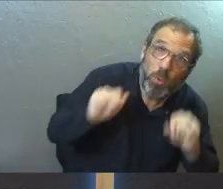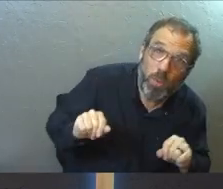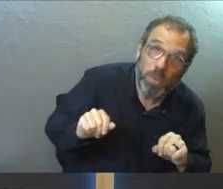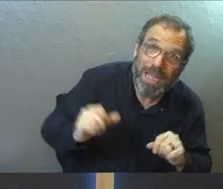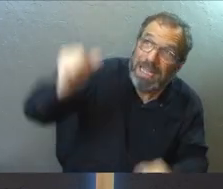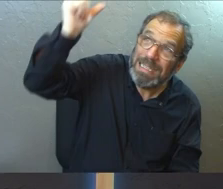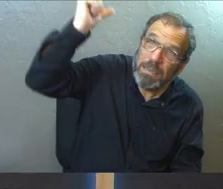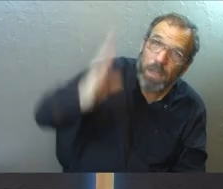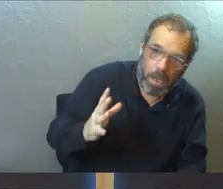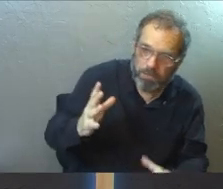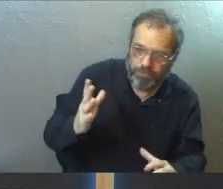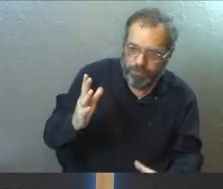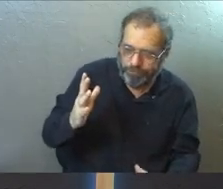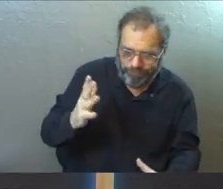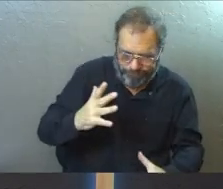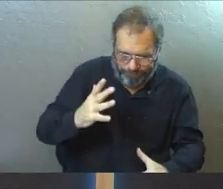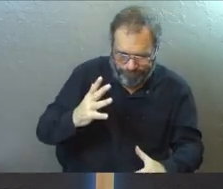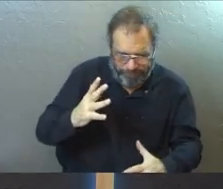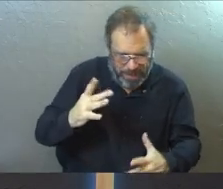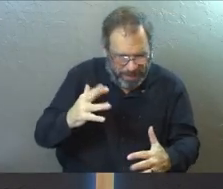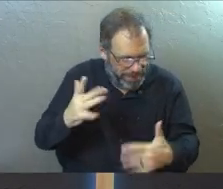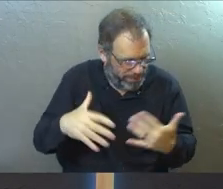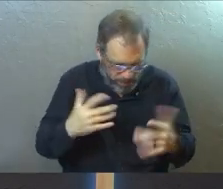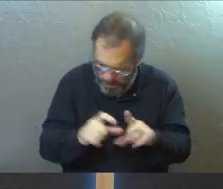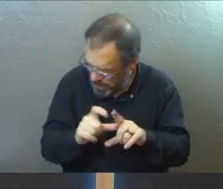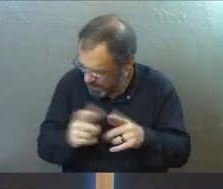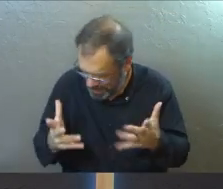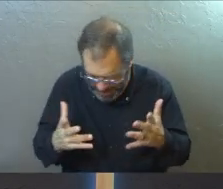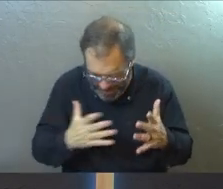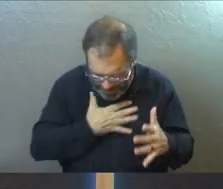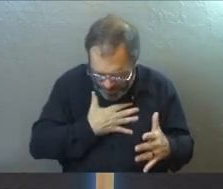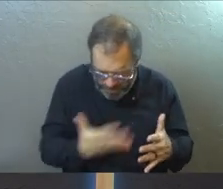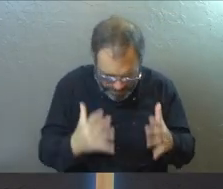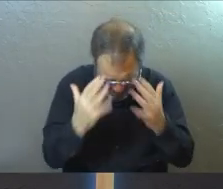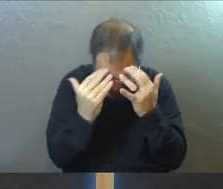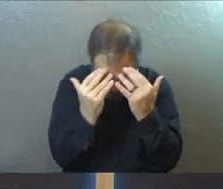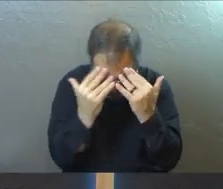It's God who wills. I don't remember the rest of it.